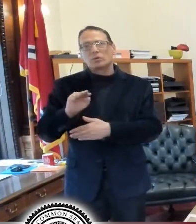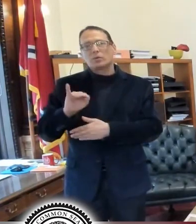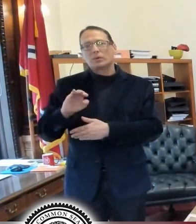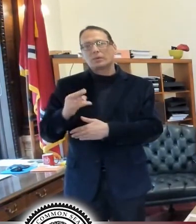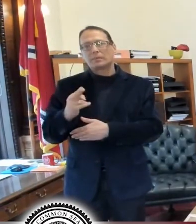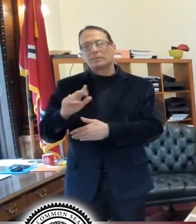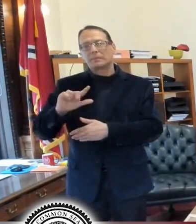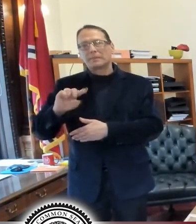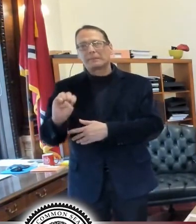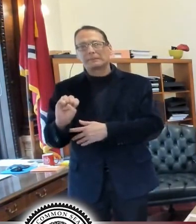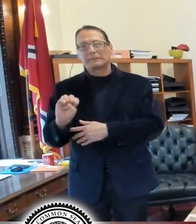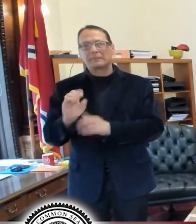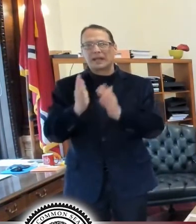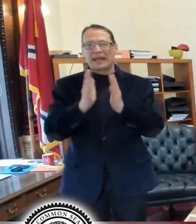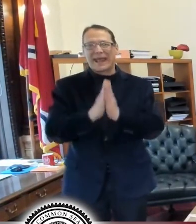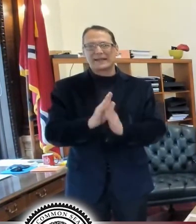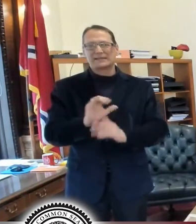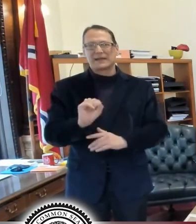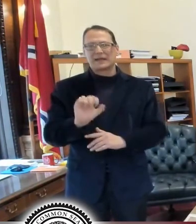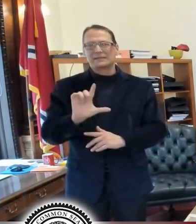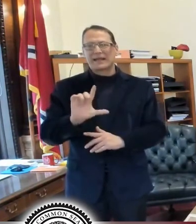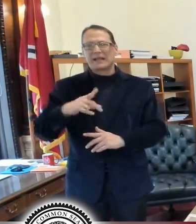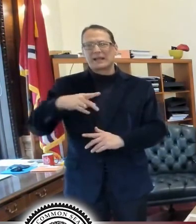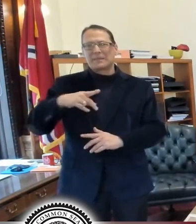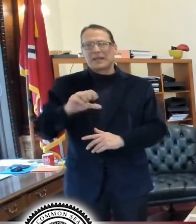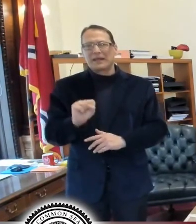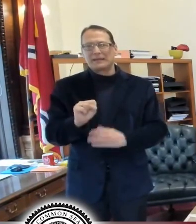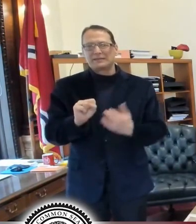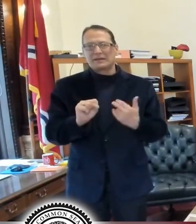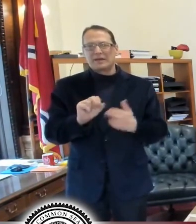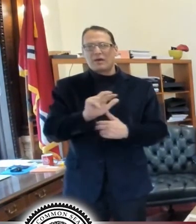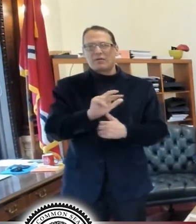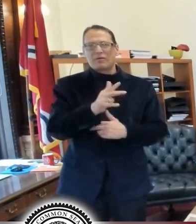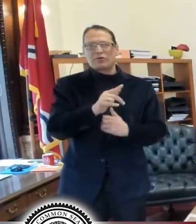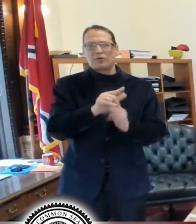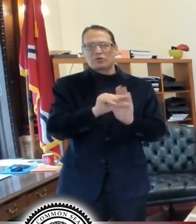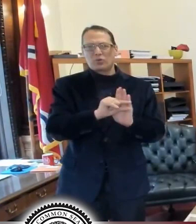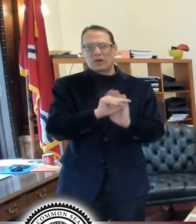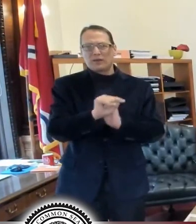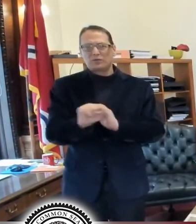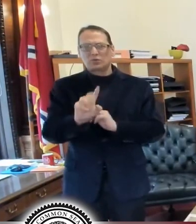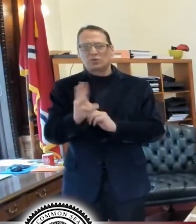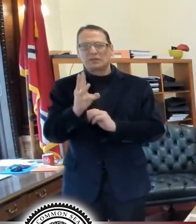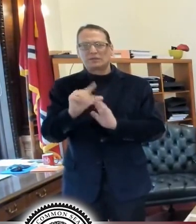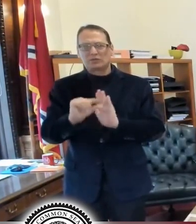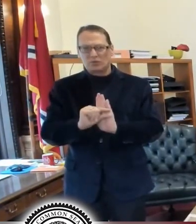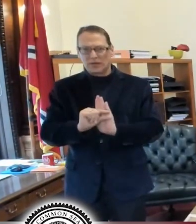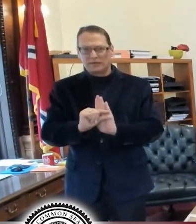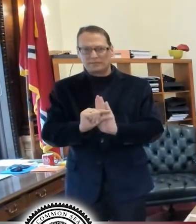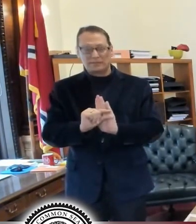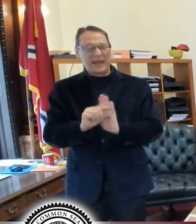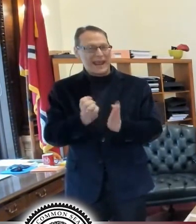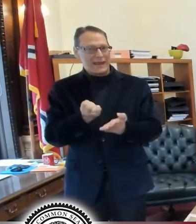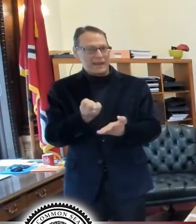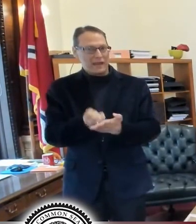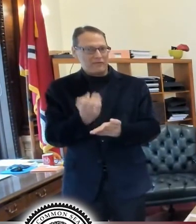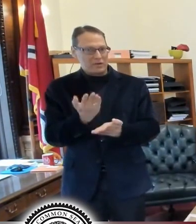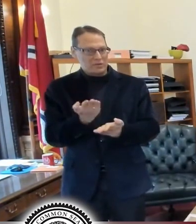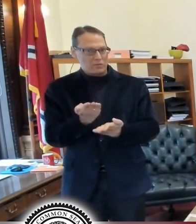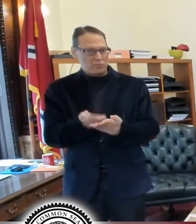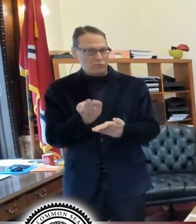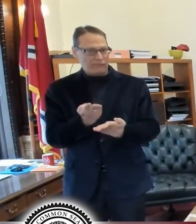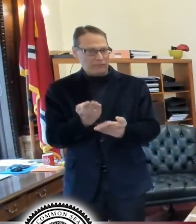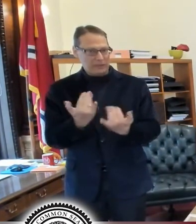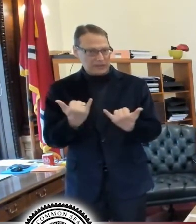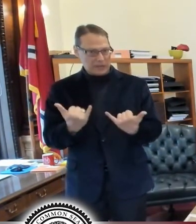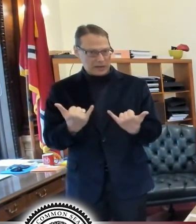asking, um, because SLPS returned three through six today, parochial schools have been back in person for a while. Is there evidence in the city right now that